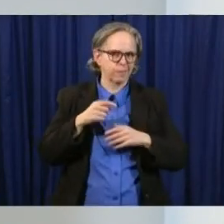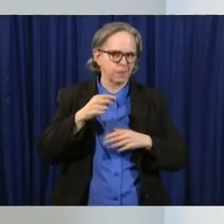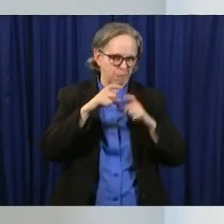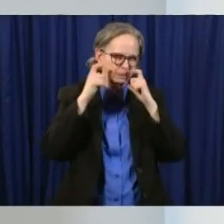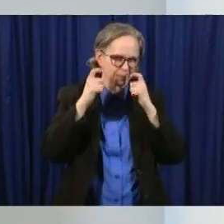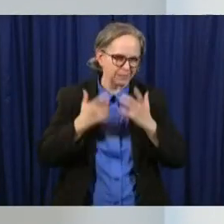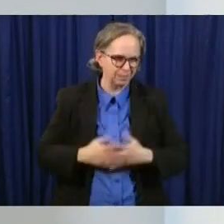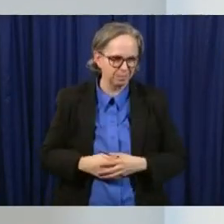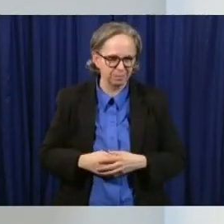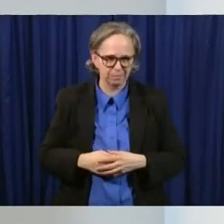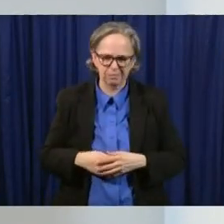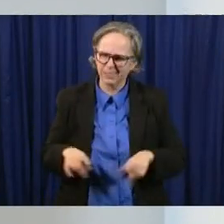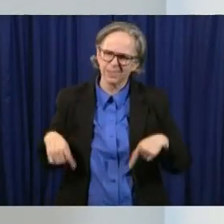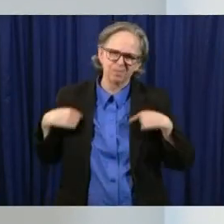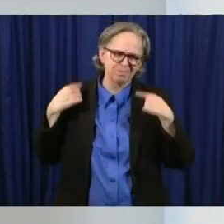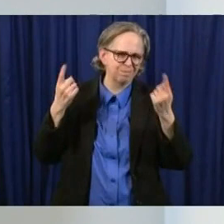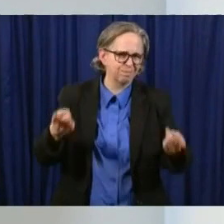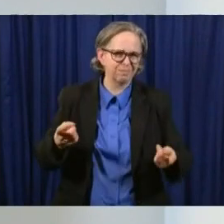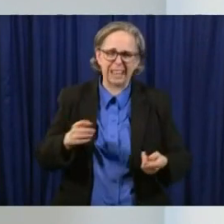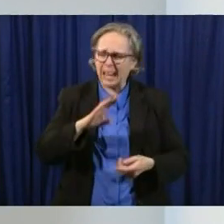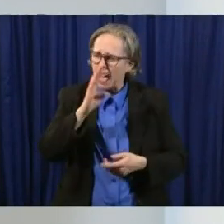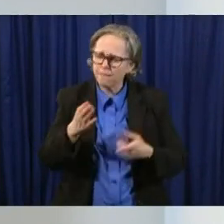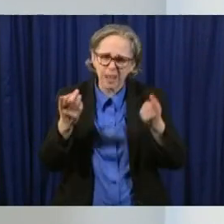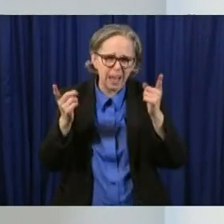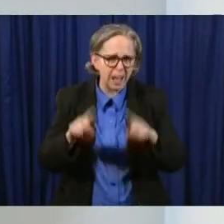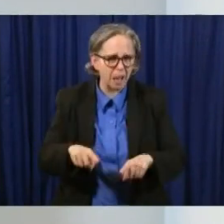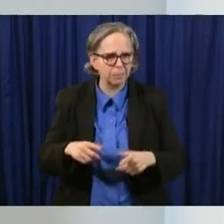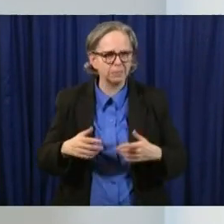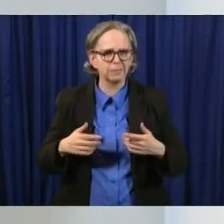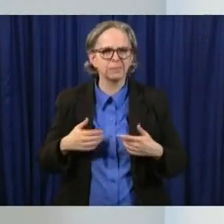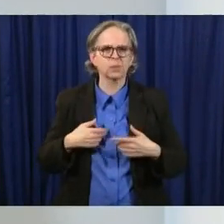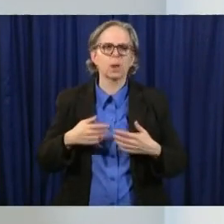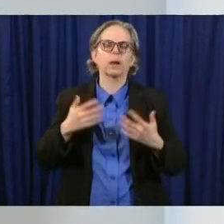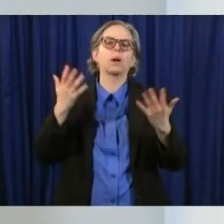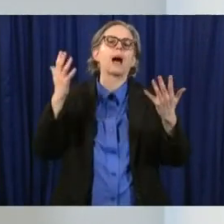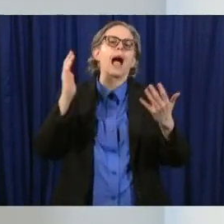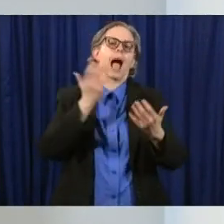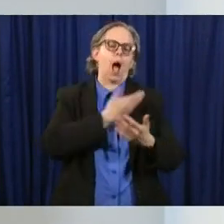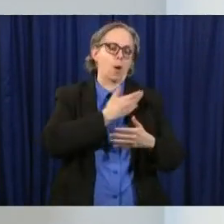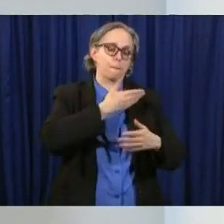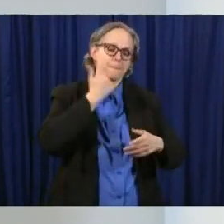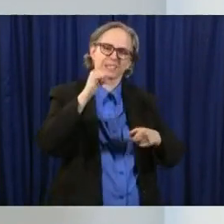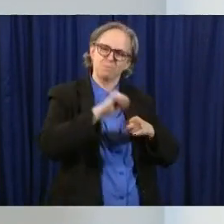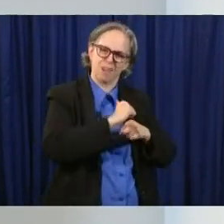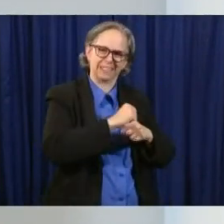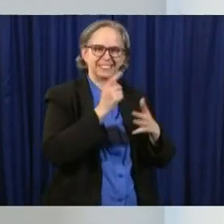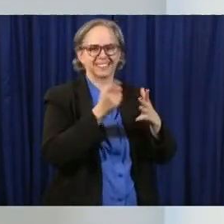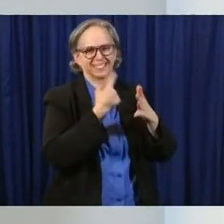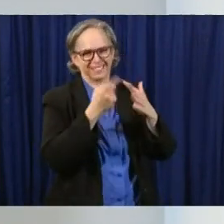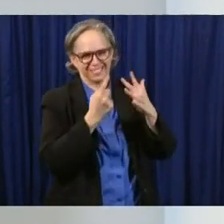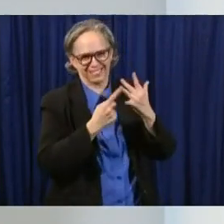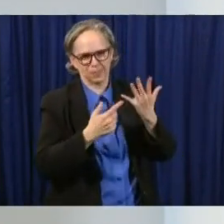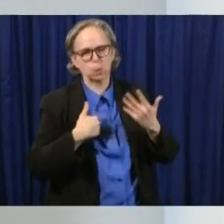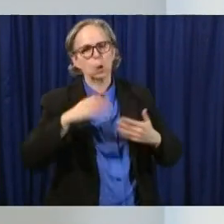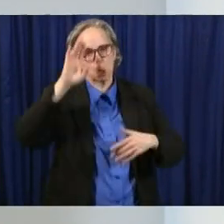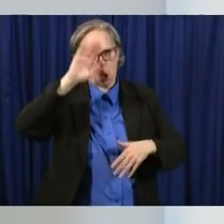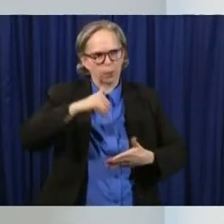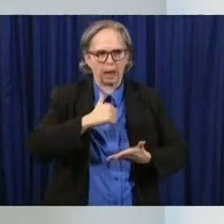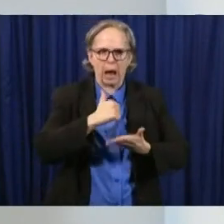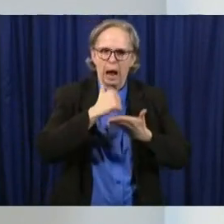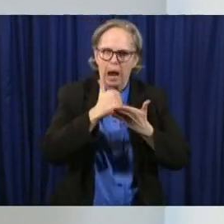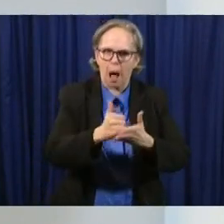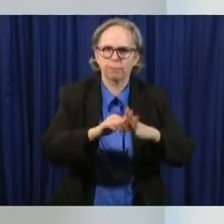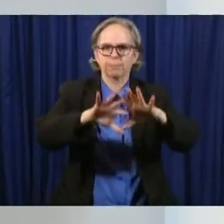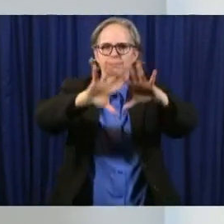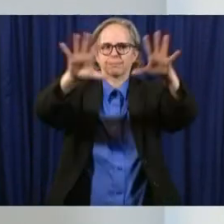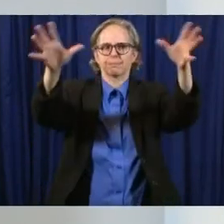tested uh these are best practices these are things that we're requiring because we know that they will help in the aggregate but an individual setting is different different